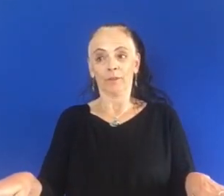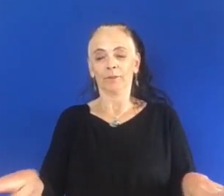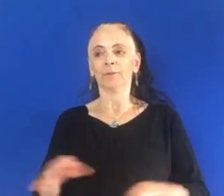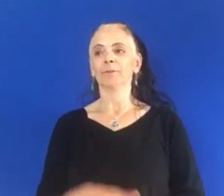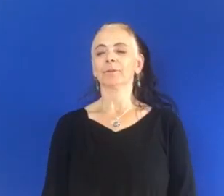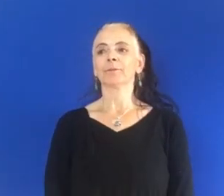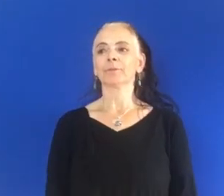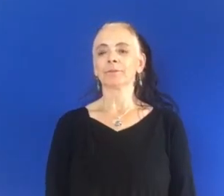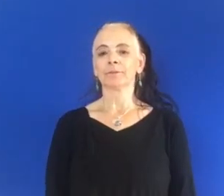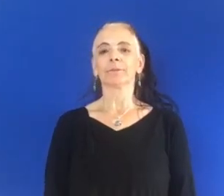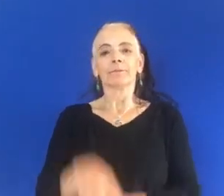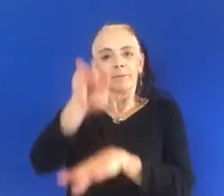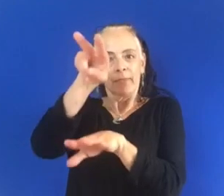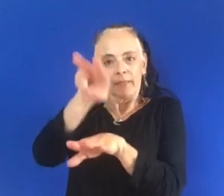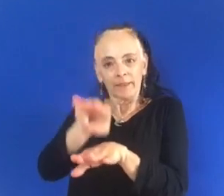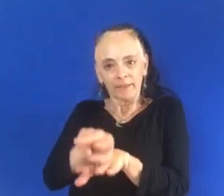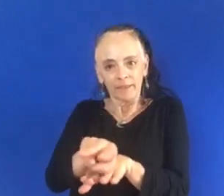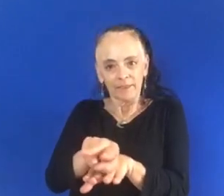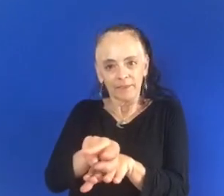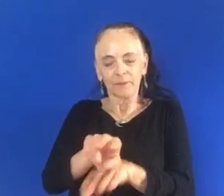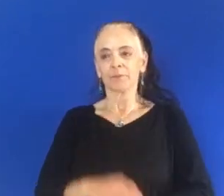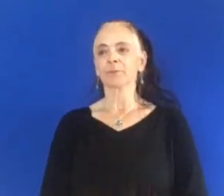Lay down on the floor.